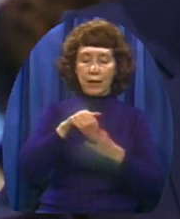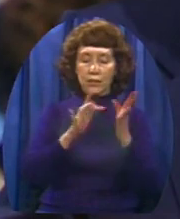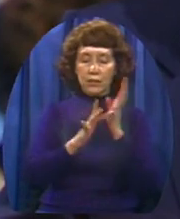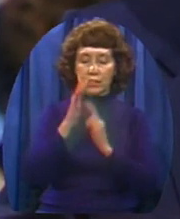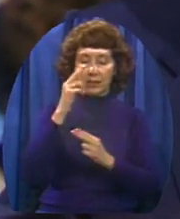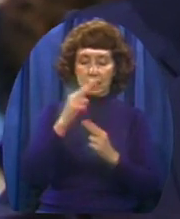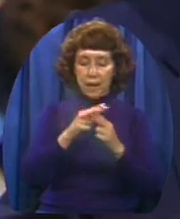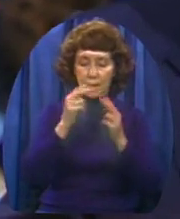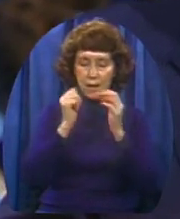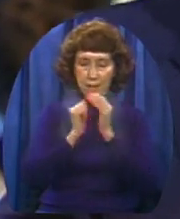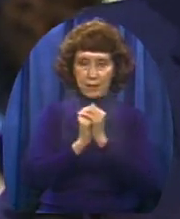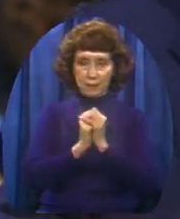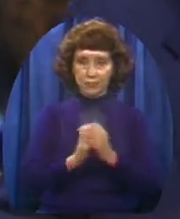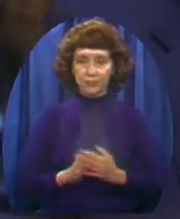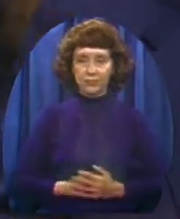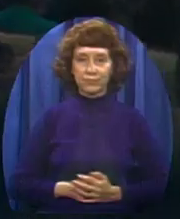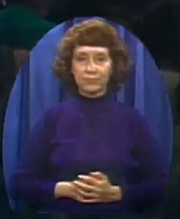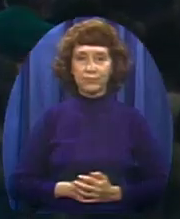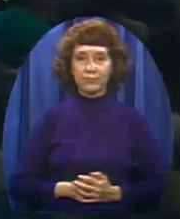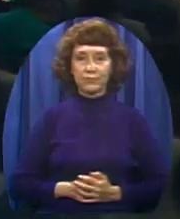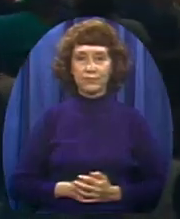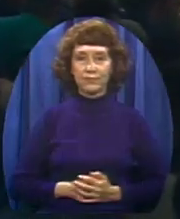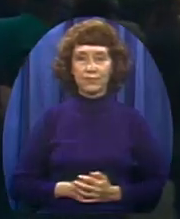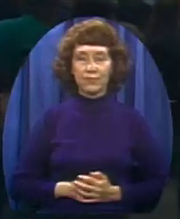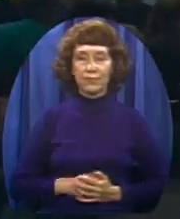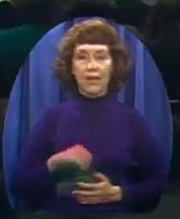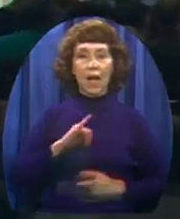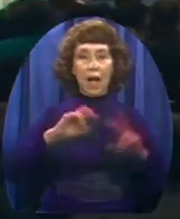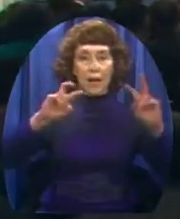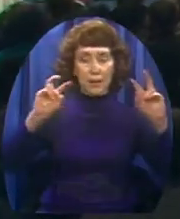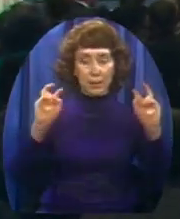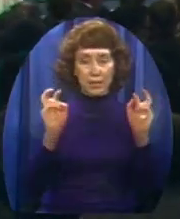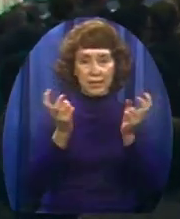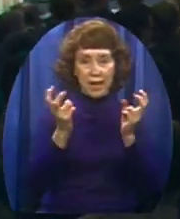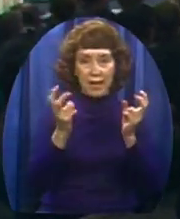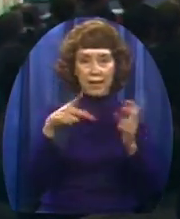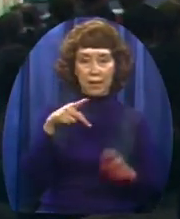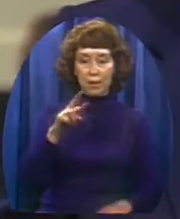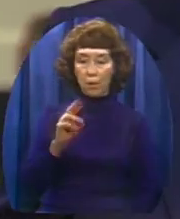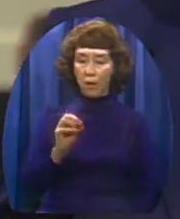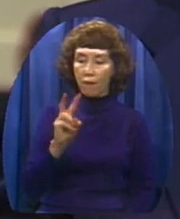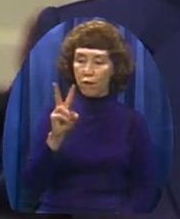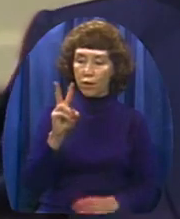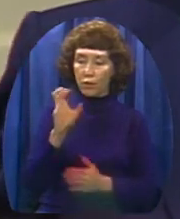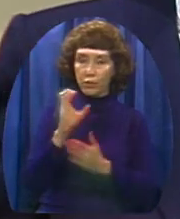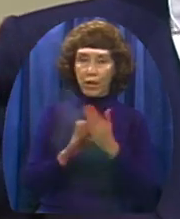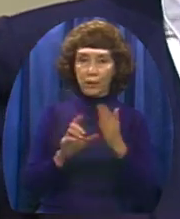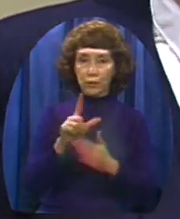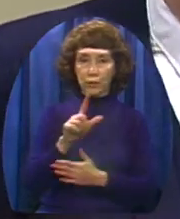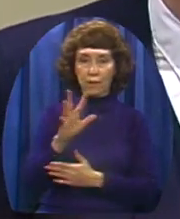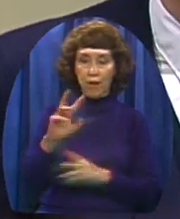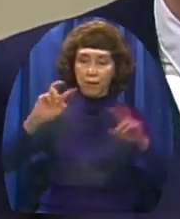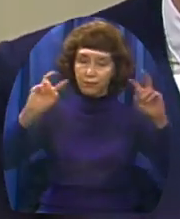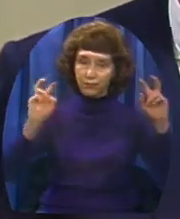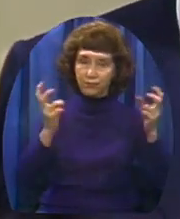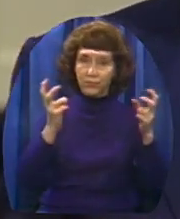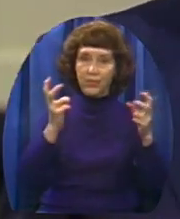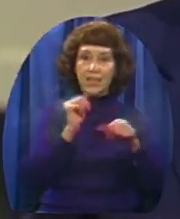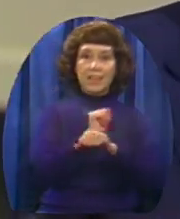name, amen I am entitling Proverbs 25 Dealing with people